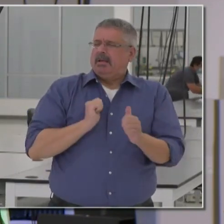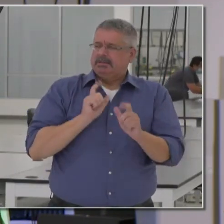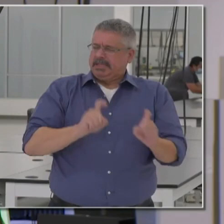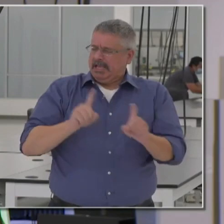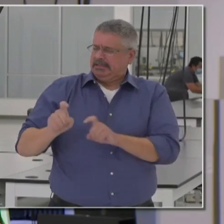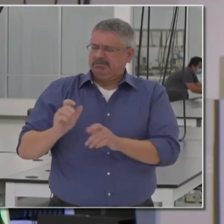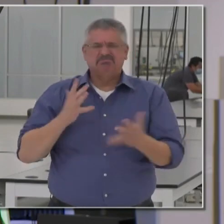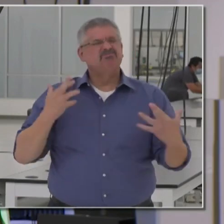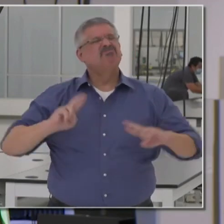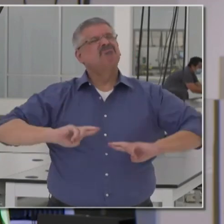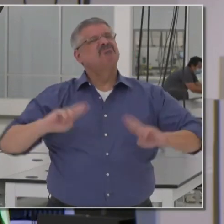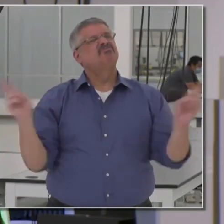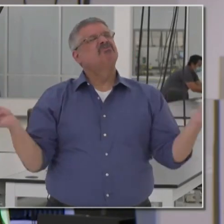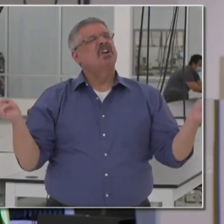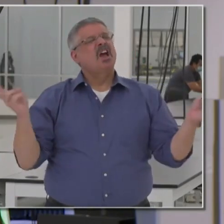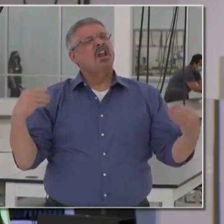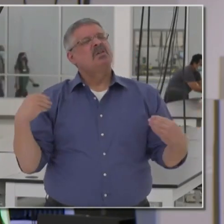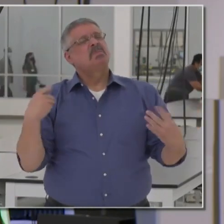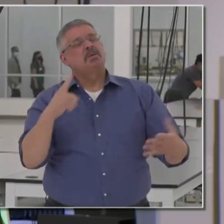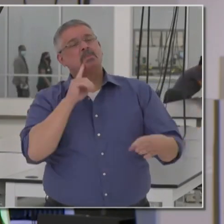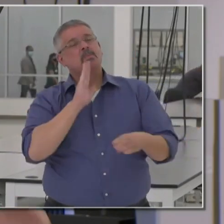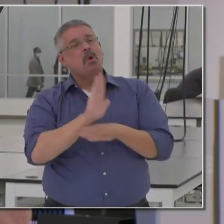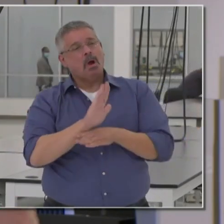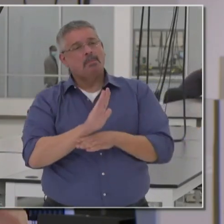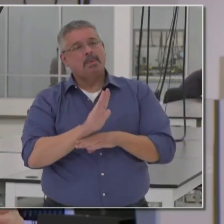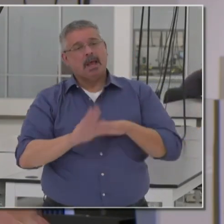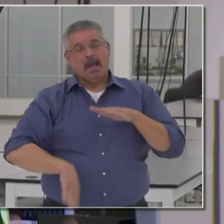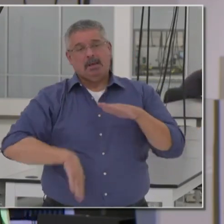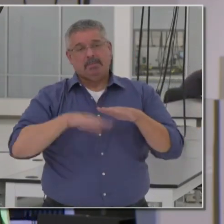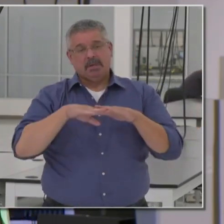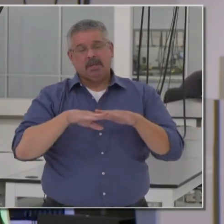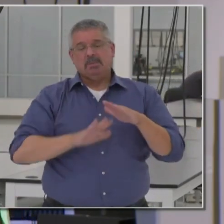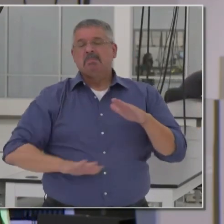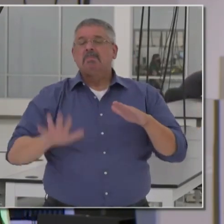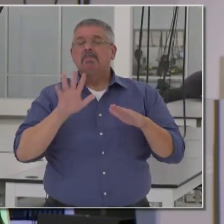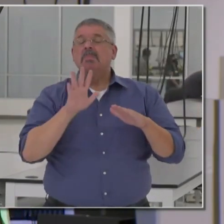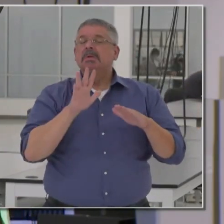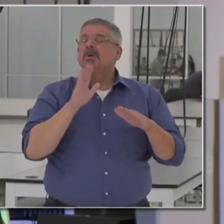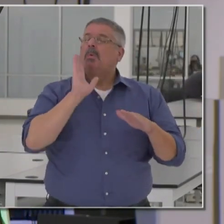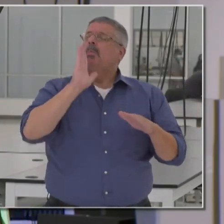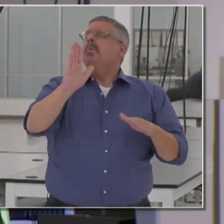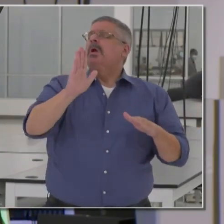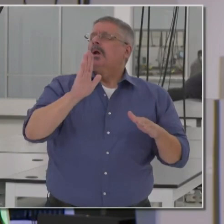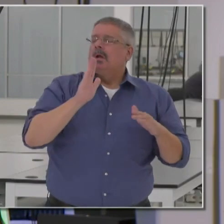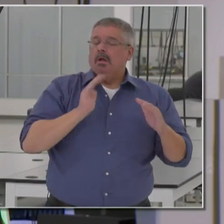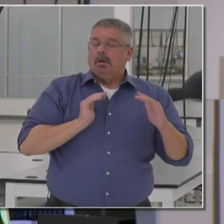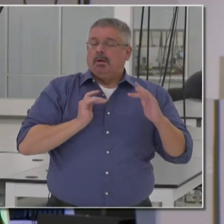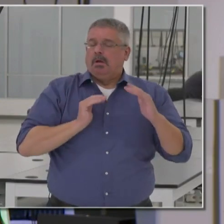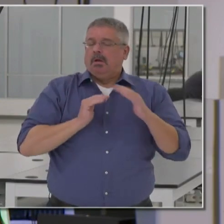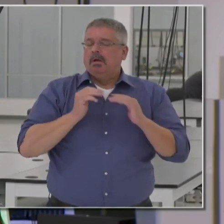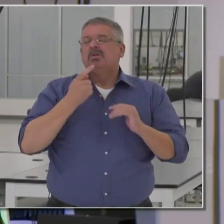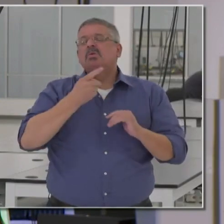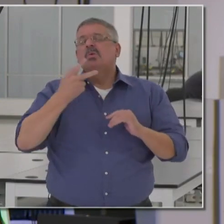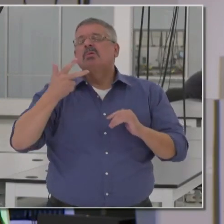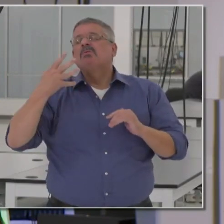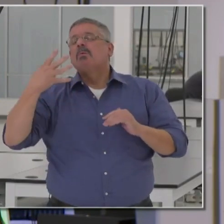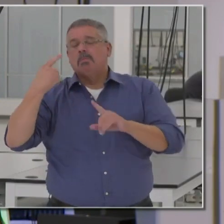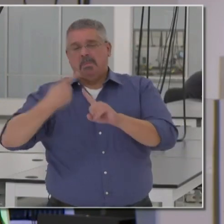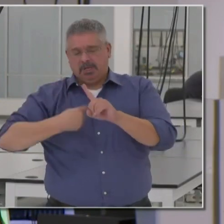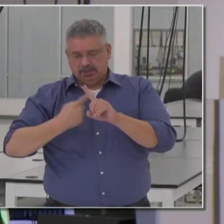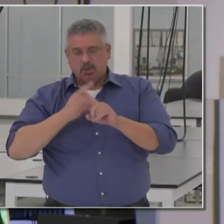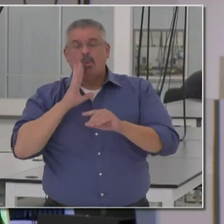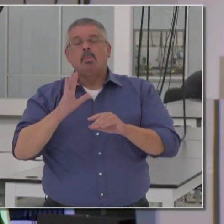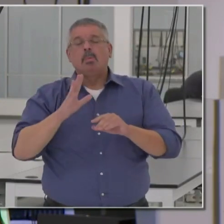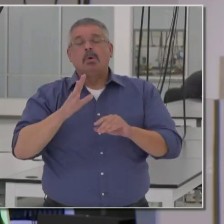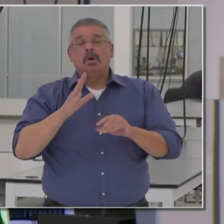to deliver on the promoted promise at peak, which will take a number of months to get up to 150,000 additional